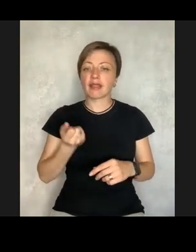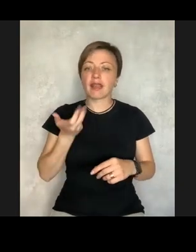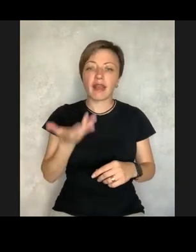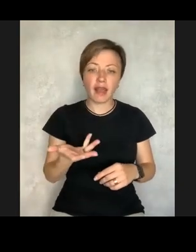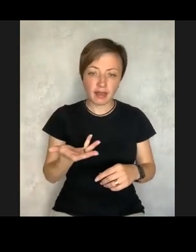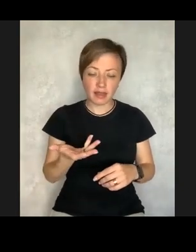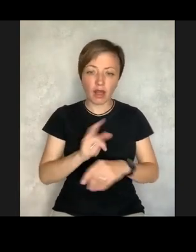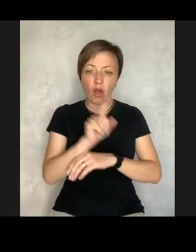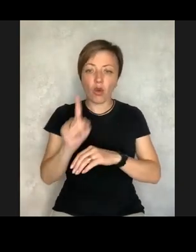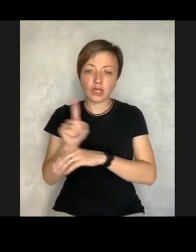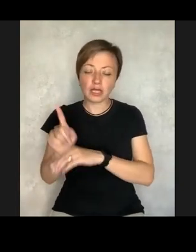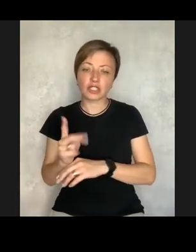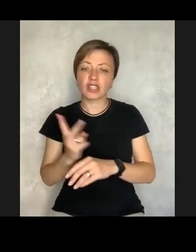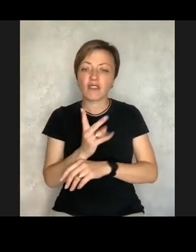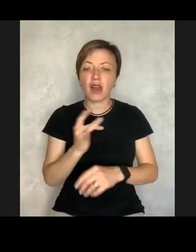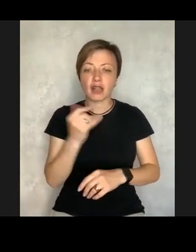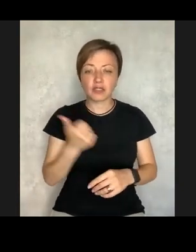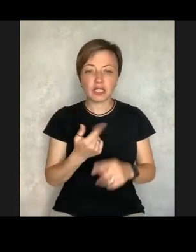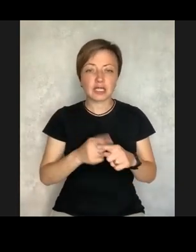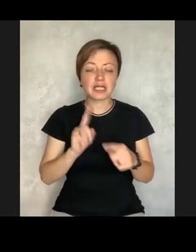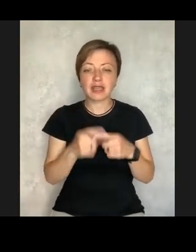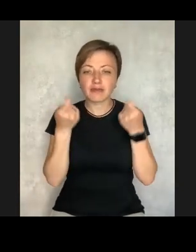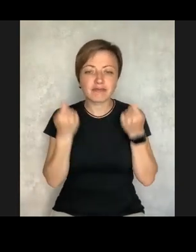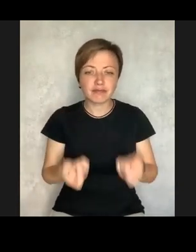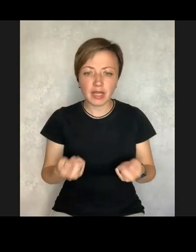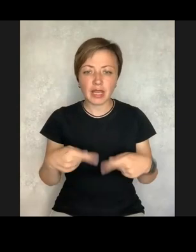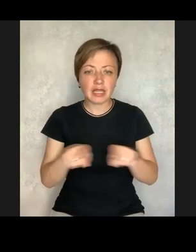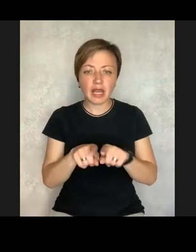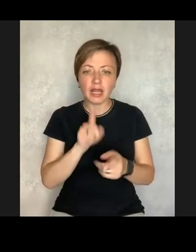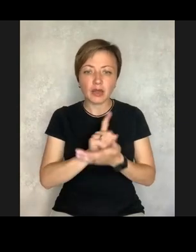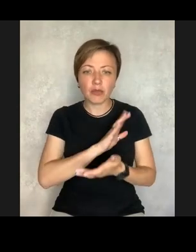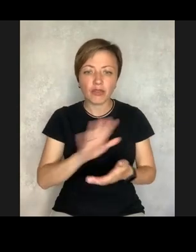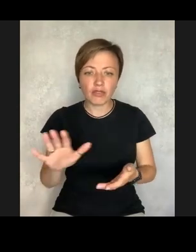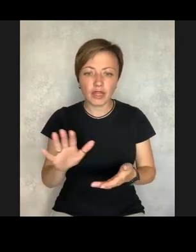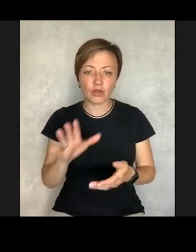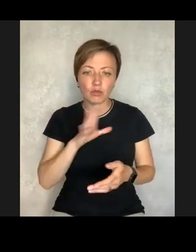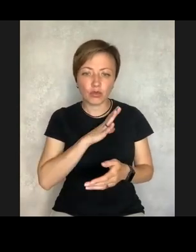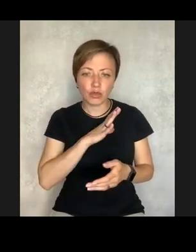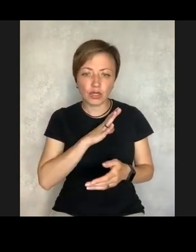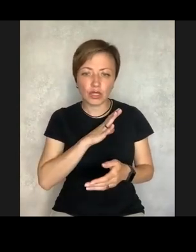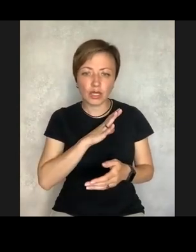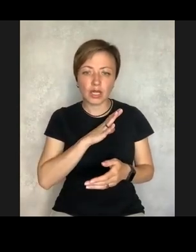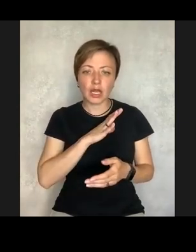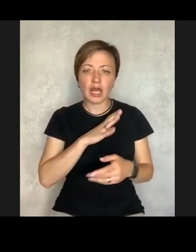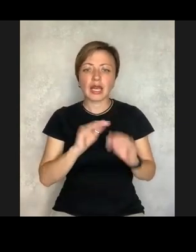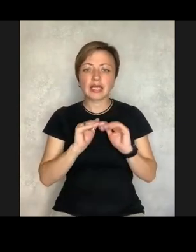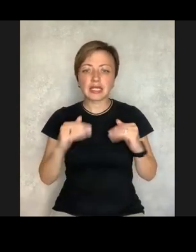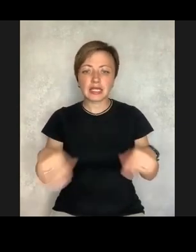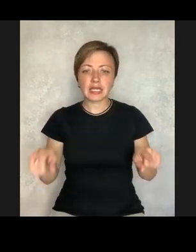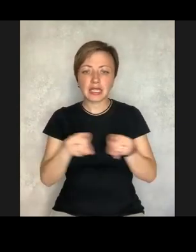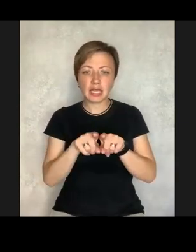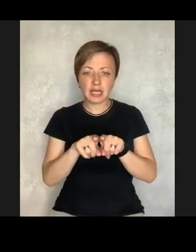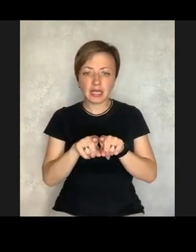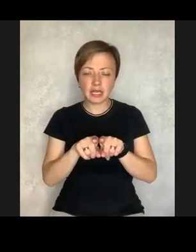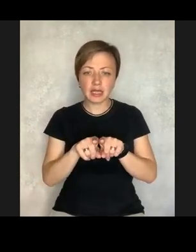several hours or two times a week. It's a drop in the sea.